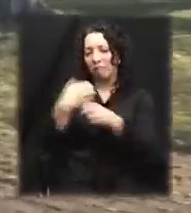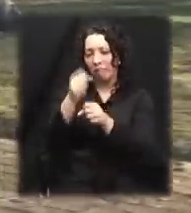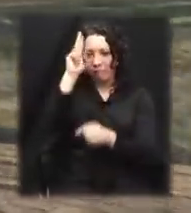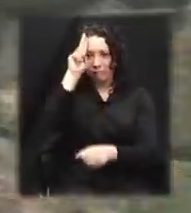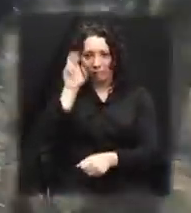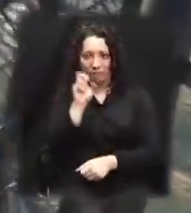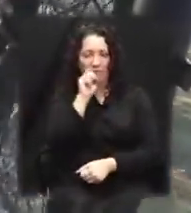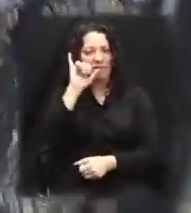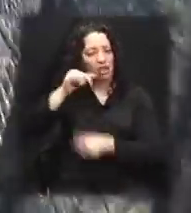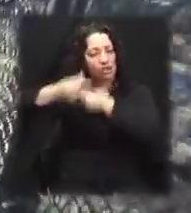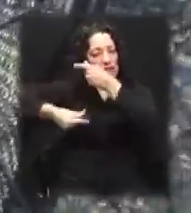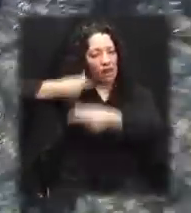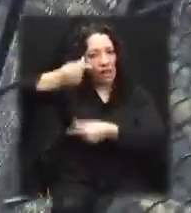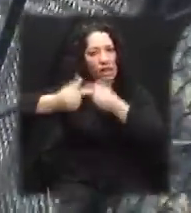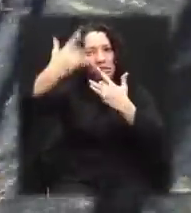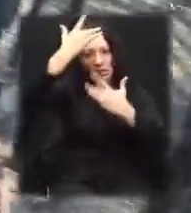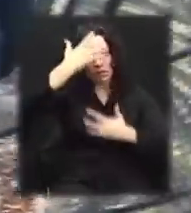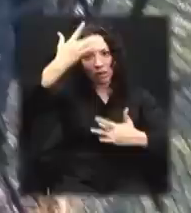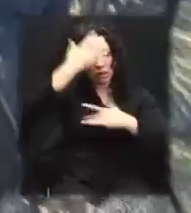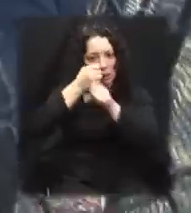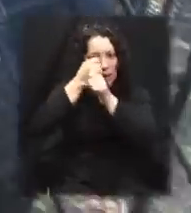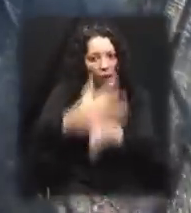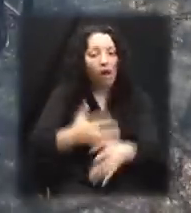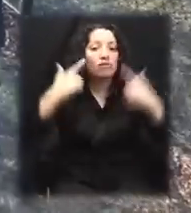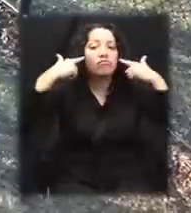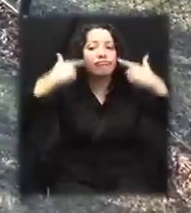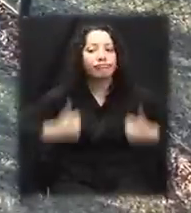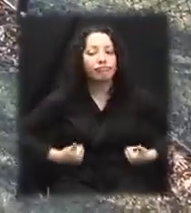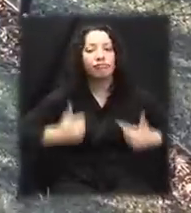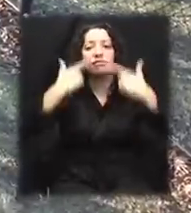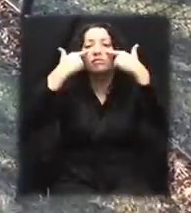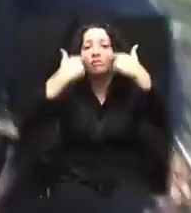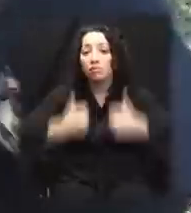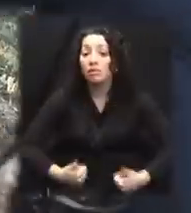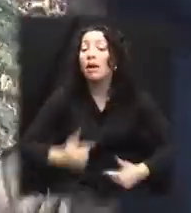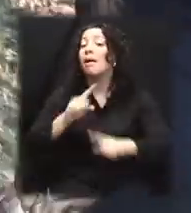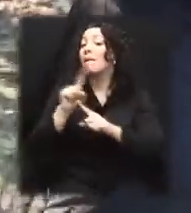Maricar was born deaf with a progressive visual loss.